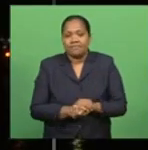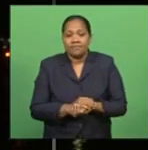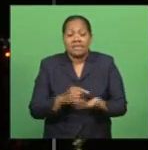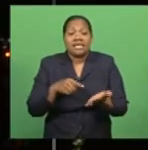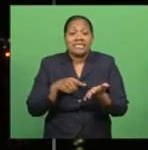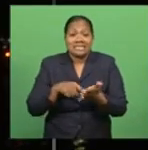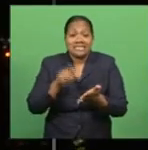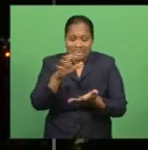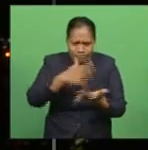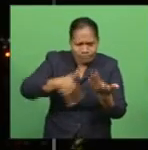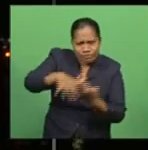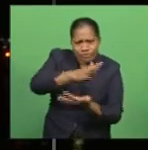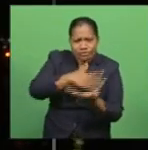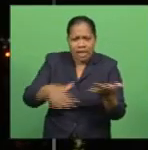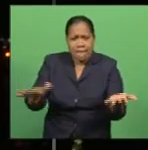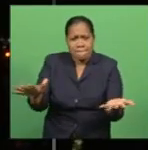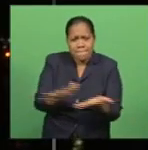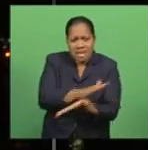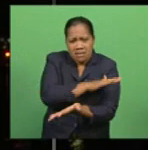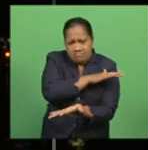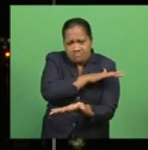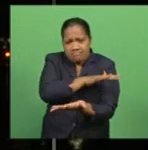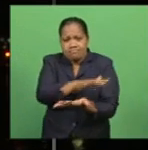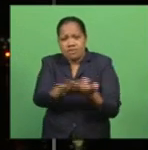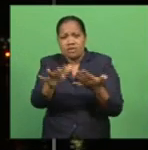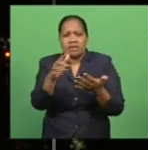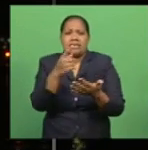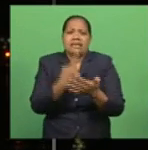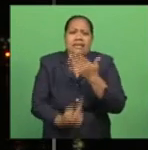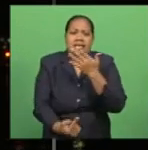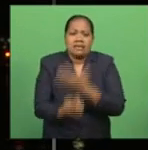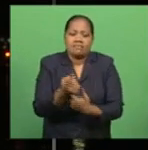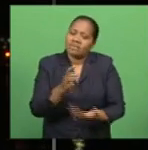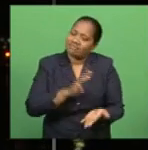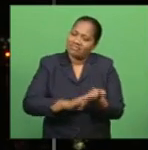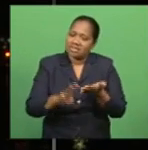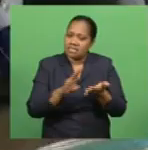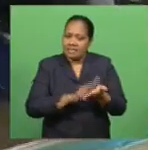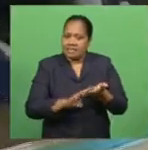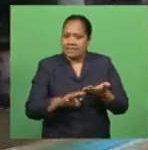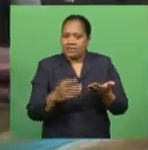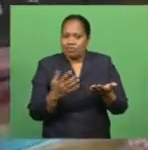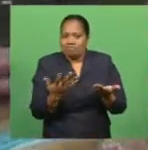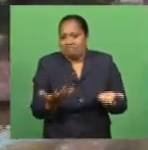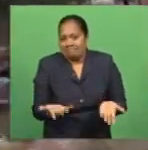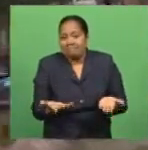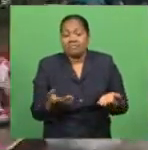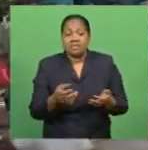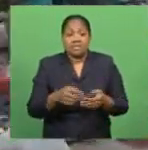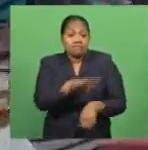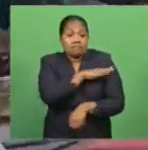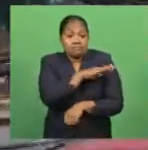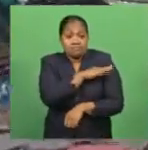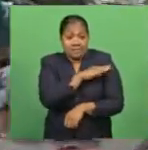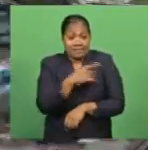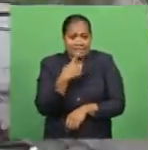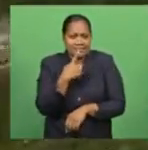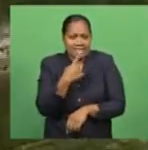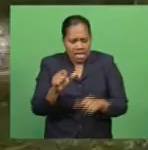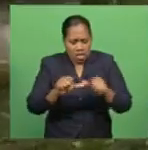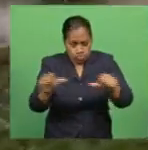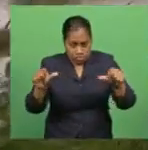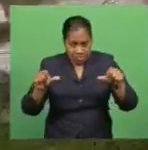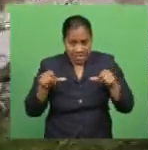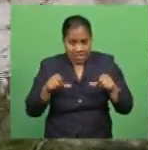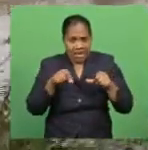Damage caused by Tropical Cyclone Harold runs into the millions. Prime Minister Burenge Mbany Marama says the agriculture sector has